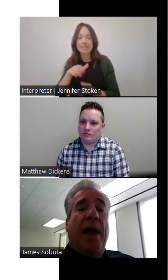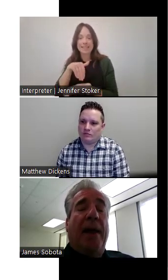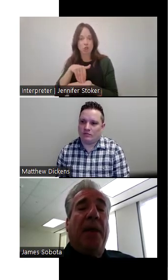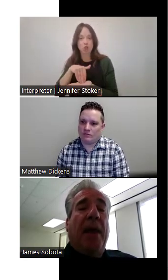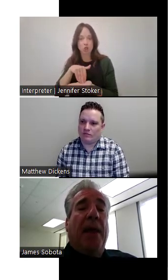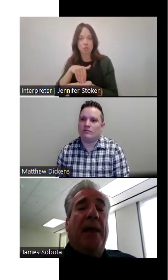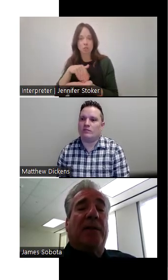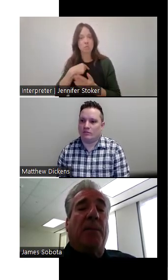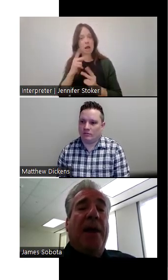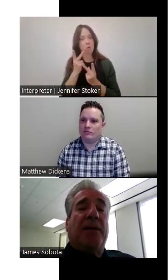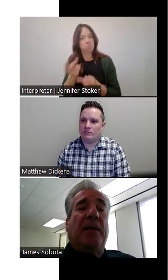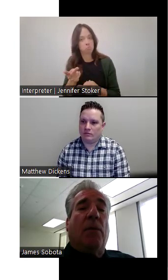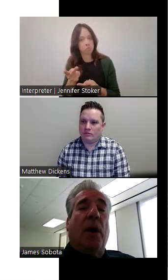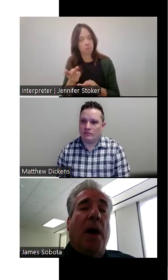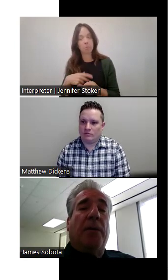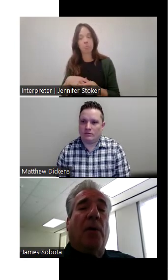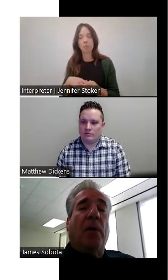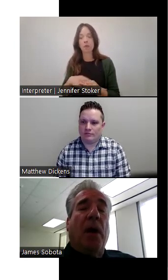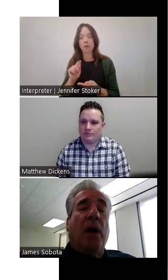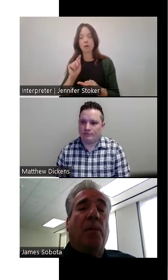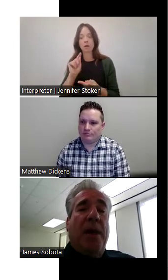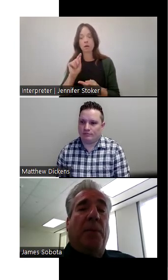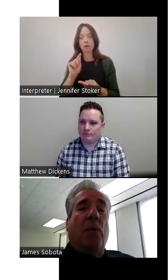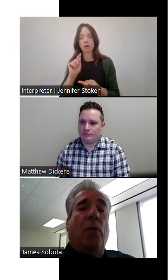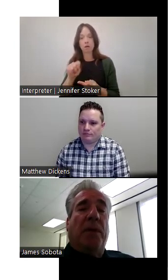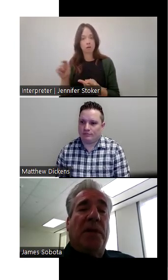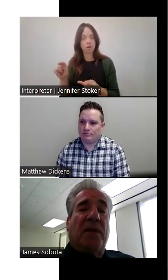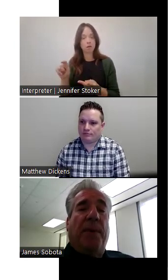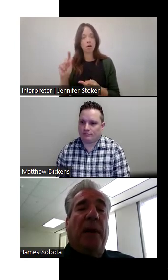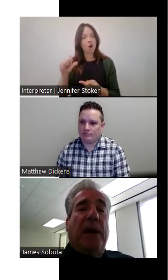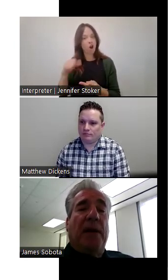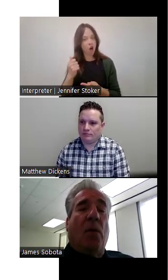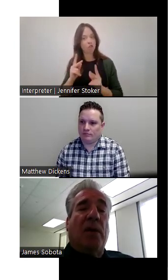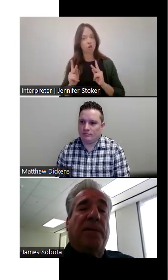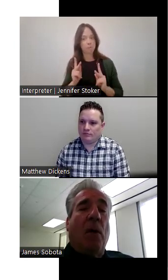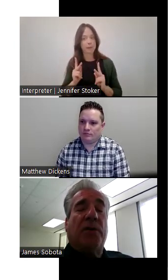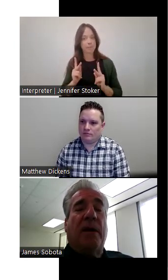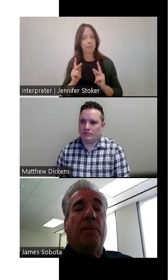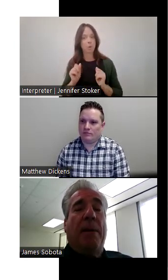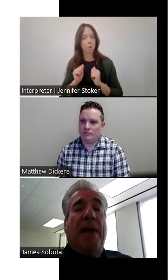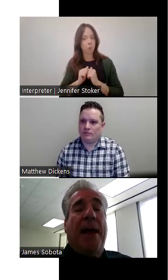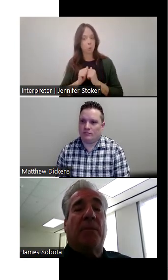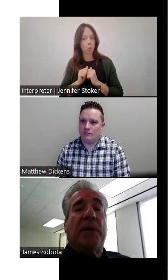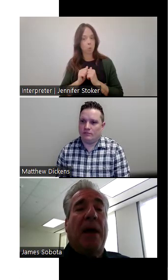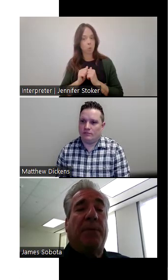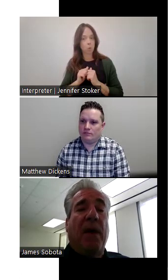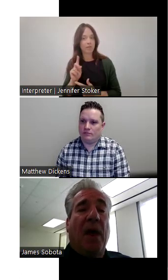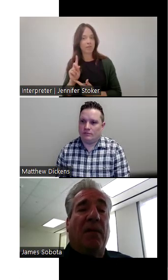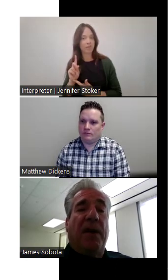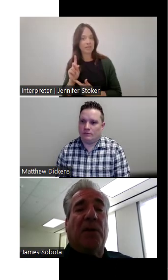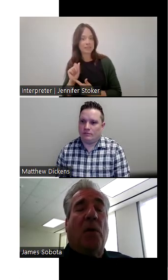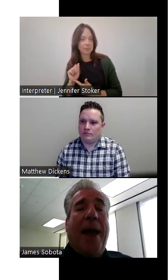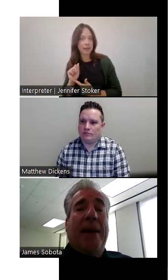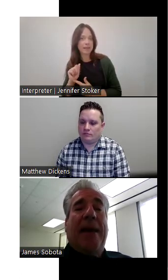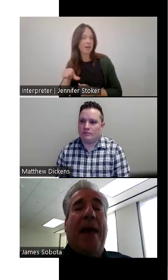to, and it's amazing. There were other people with disabilities going as far as if maybe they had some type of